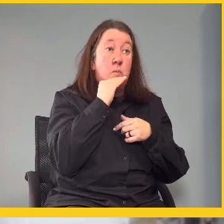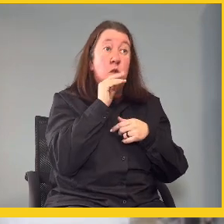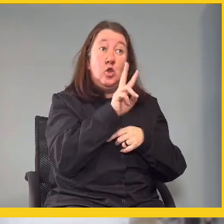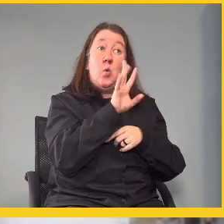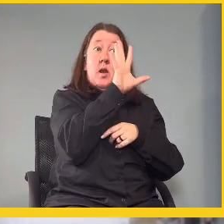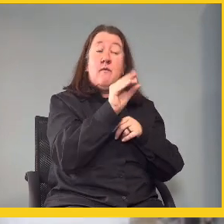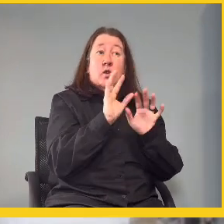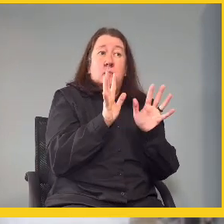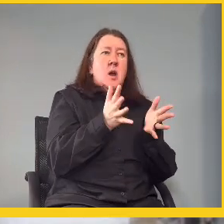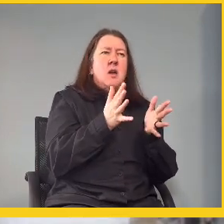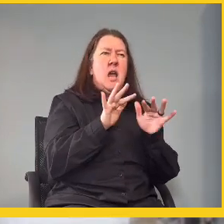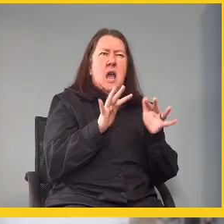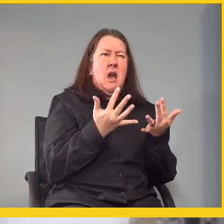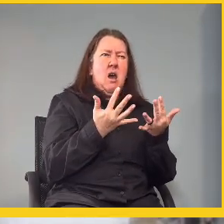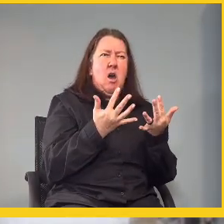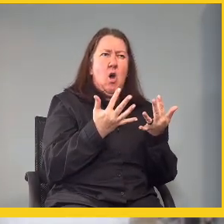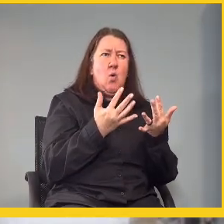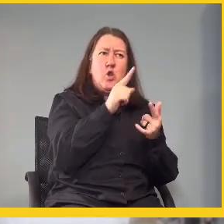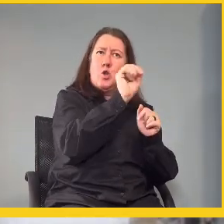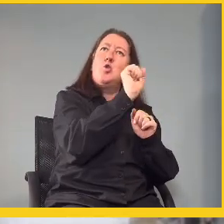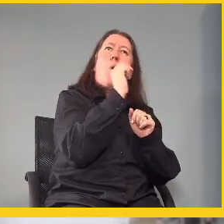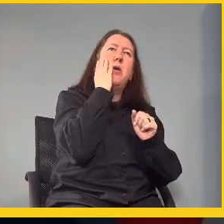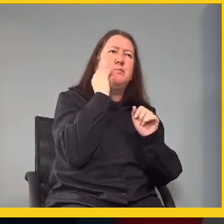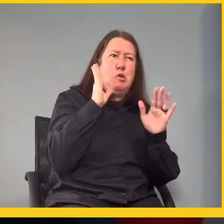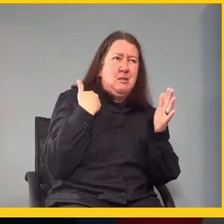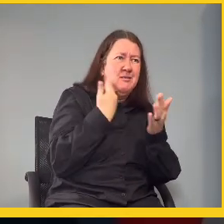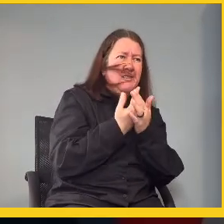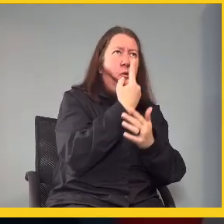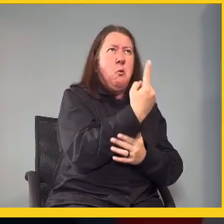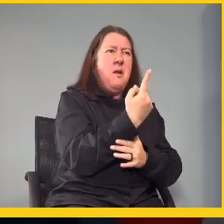two in Africa, like, how is that being in your experience?